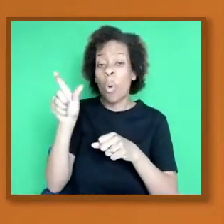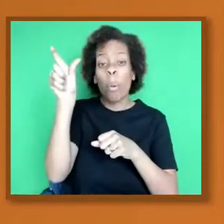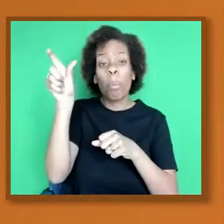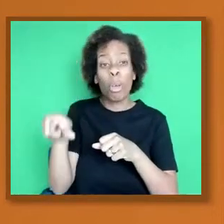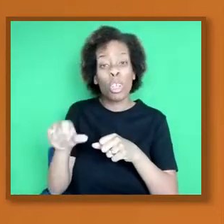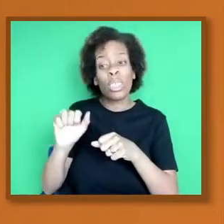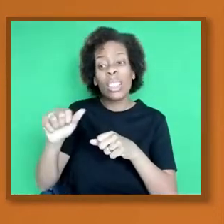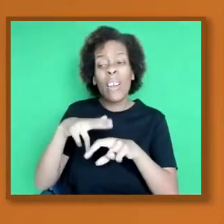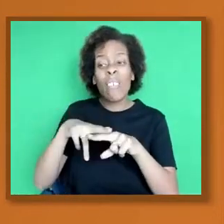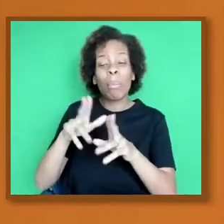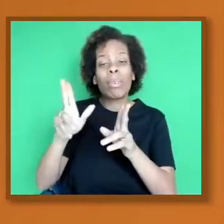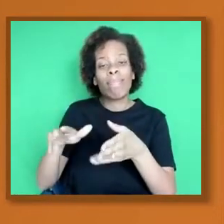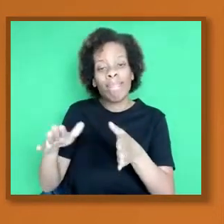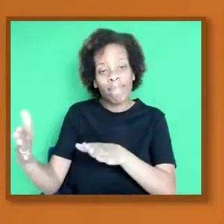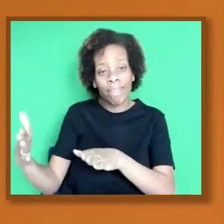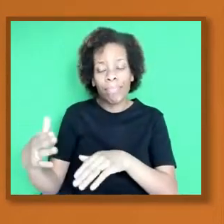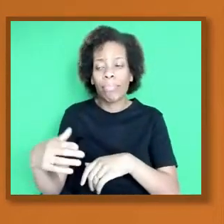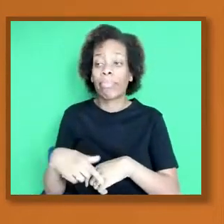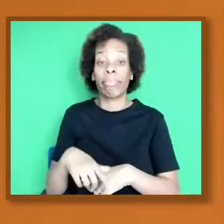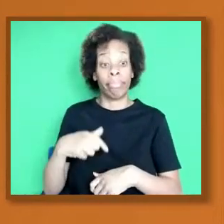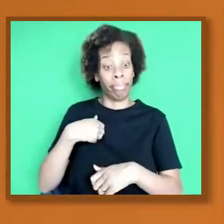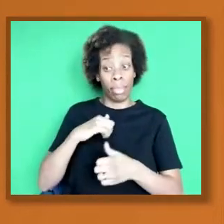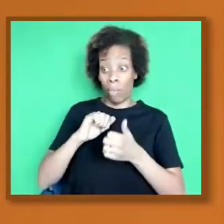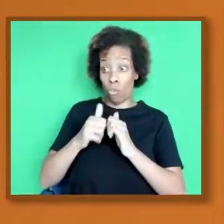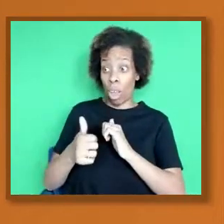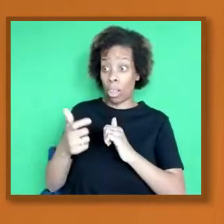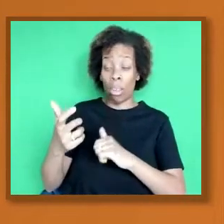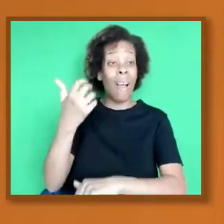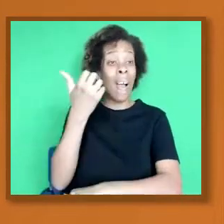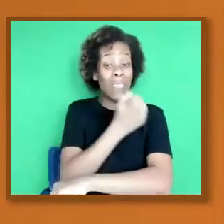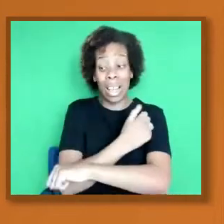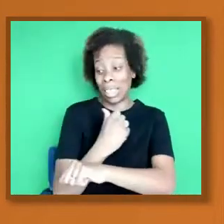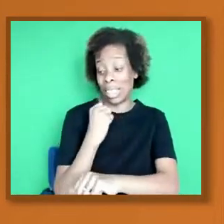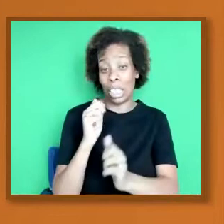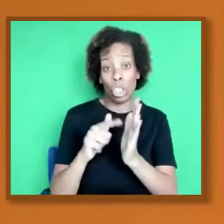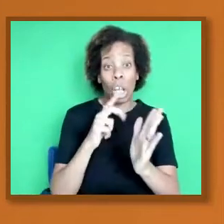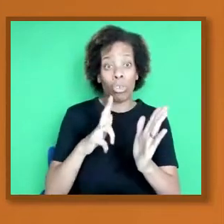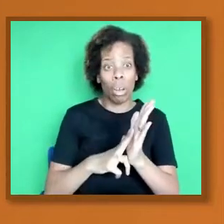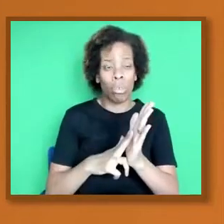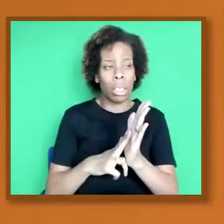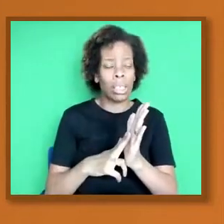and after four weeks he developed COVID-19 again. Mm-hmm.